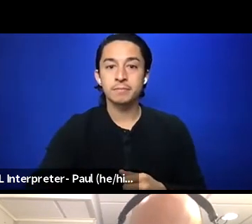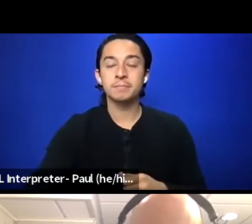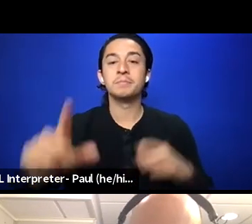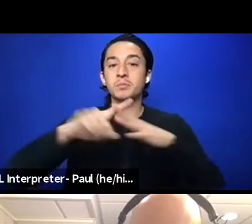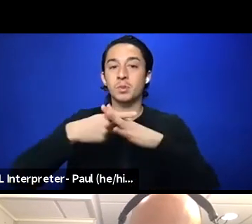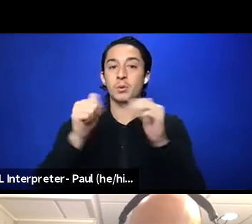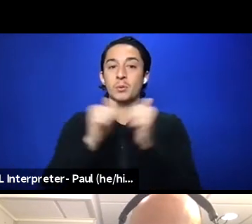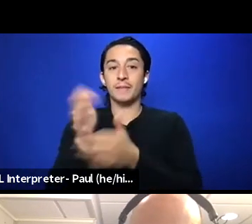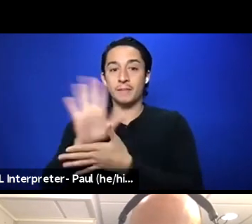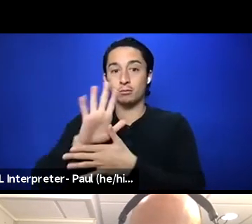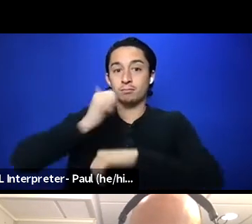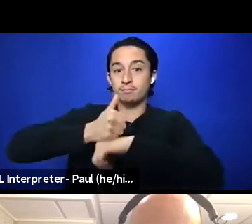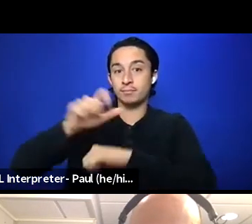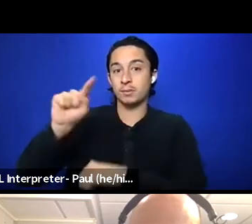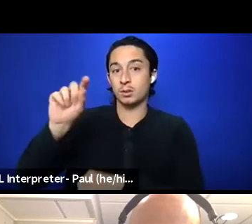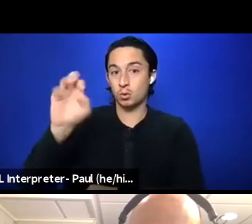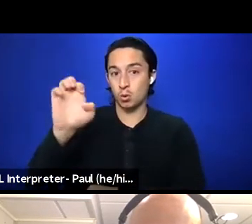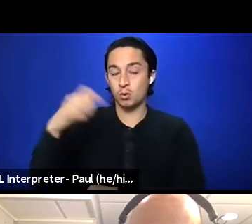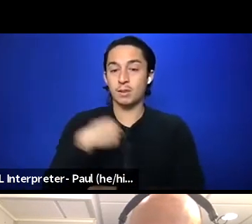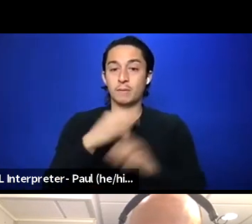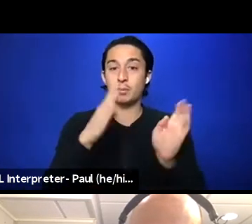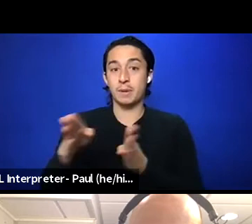video that we've prepared for you all.